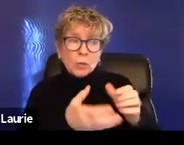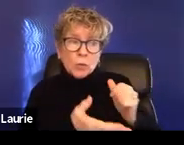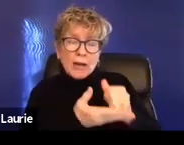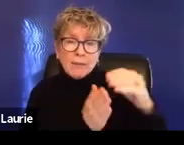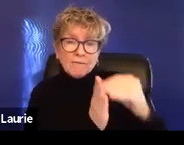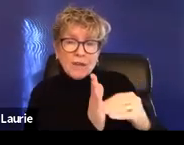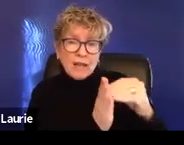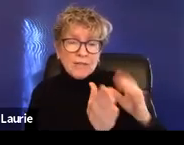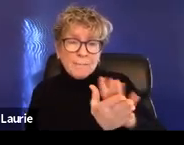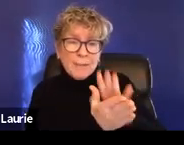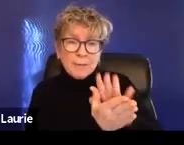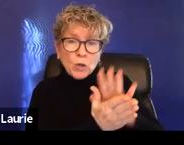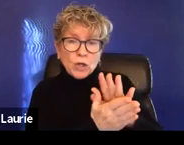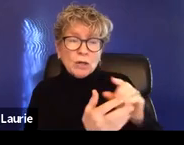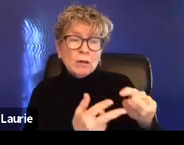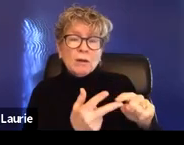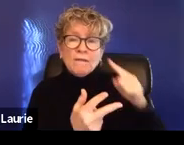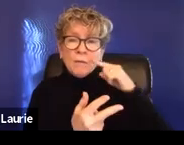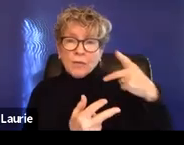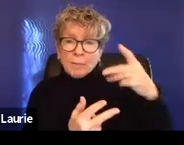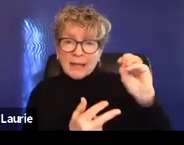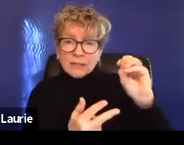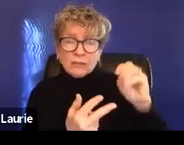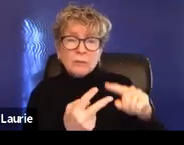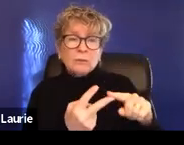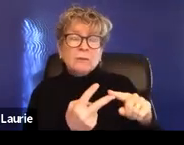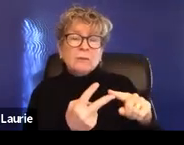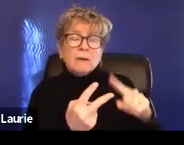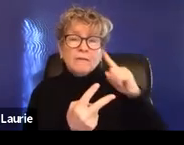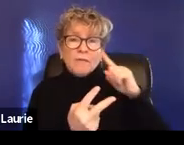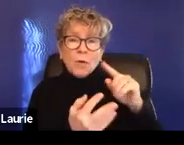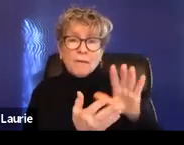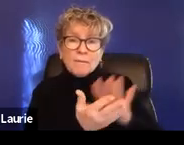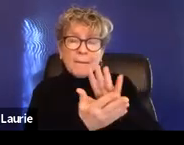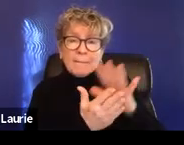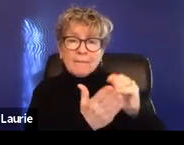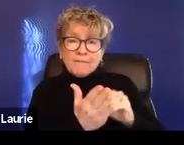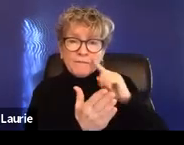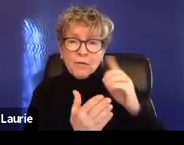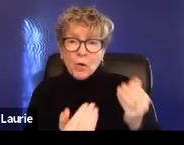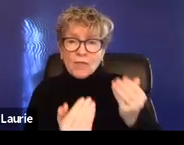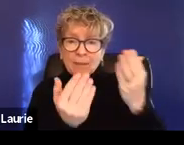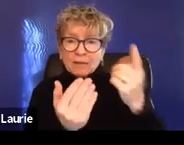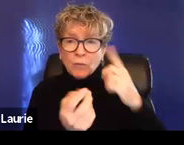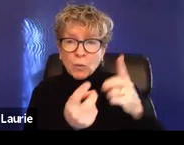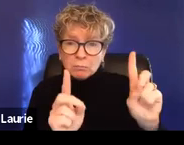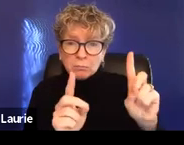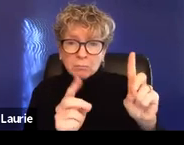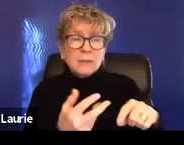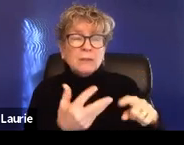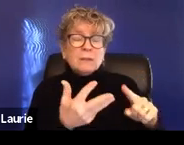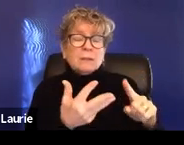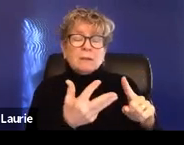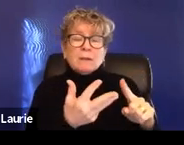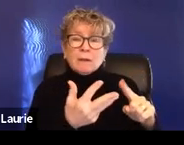You can help them fill out the paperwork for the protection order. You can help them fill out the paperwork for the petition for disillusion. Um, you